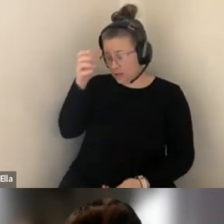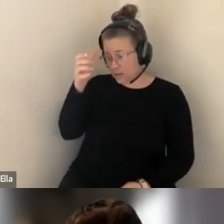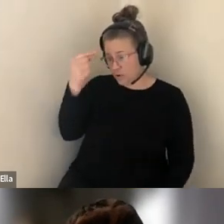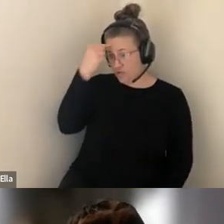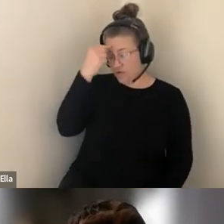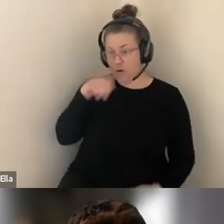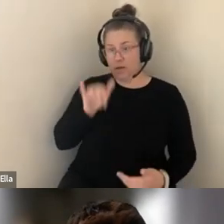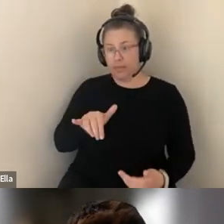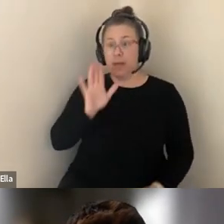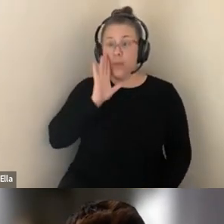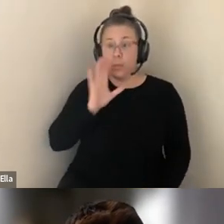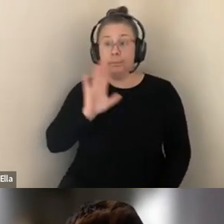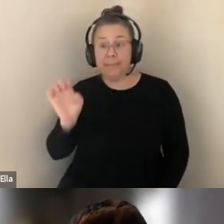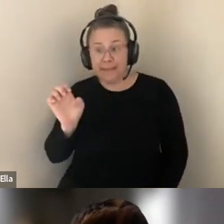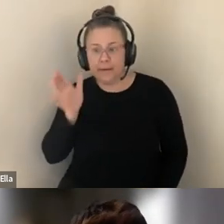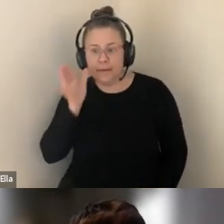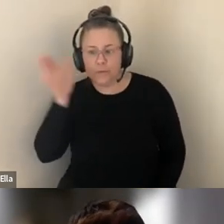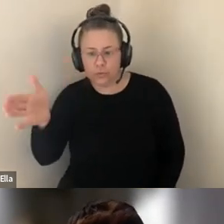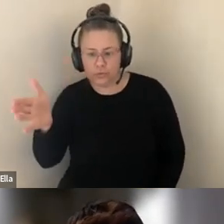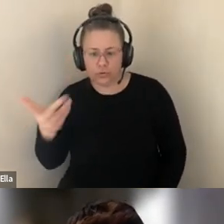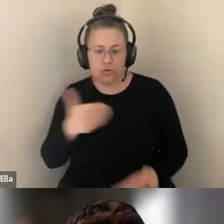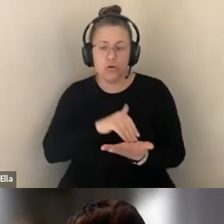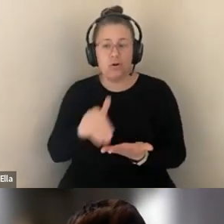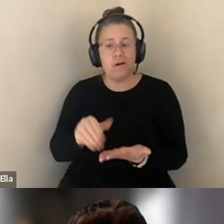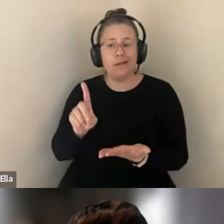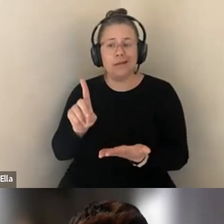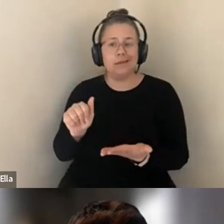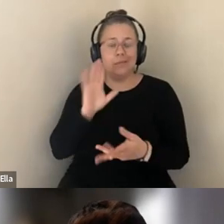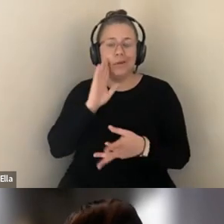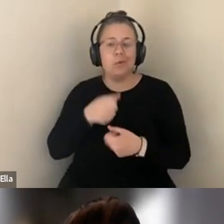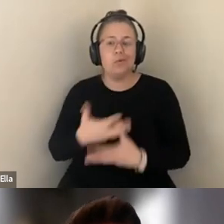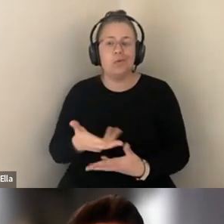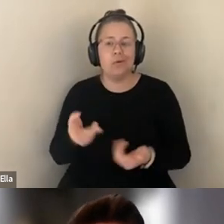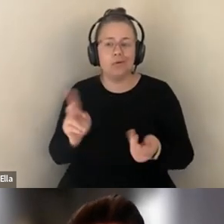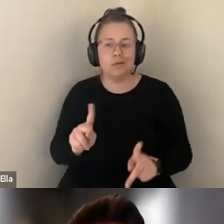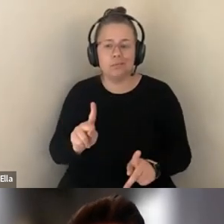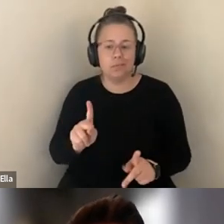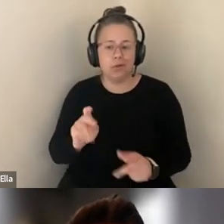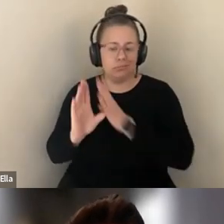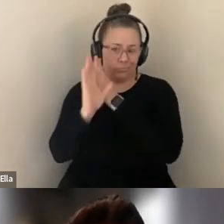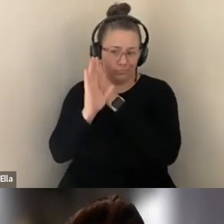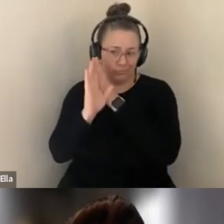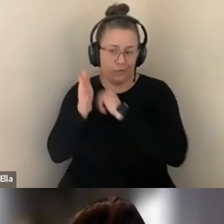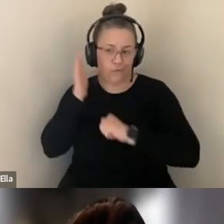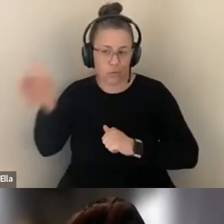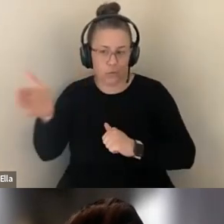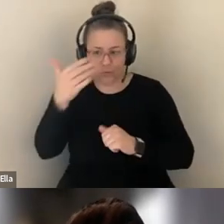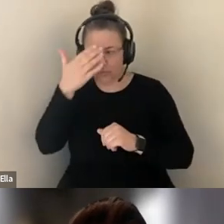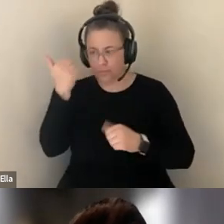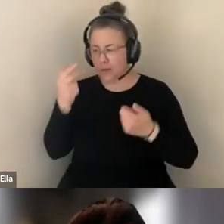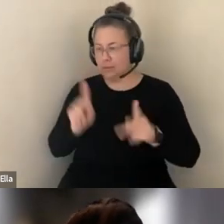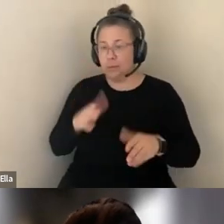FORESTALLS CONVERSATIONS ABOUT A FUTURE BECAUSE PEOPLE DON'T KNOW HOW TO ENVISION LIFE AS A DISABLED